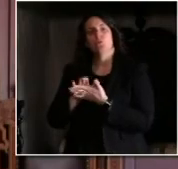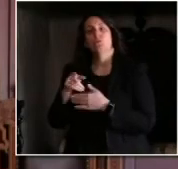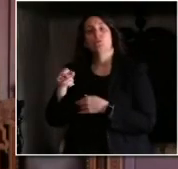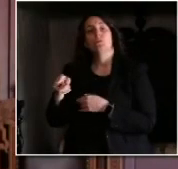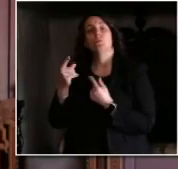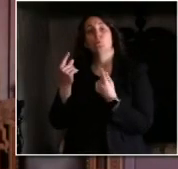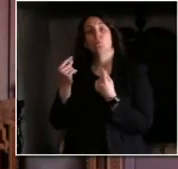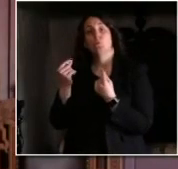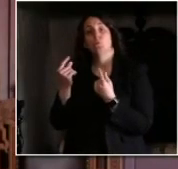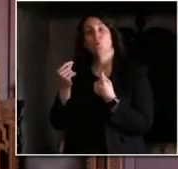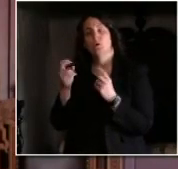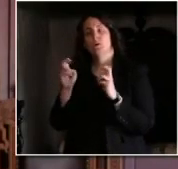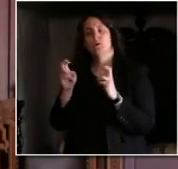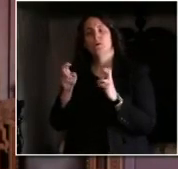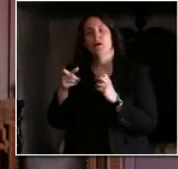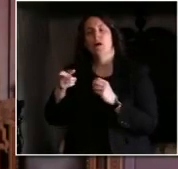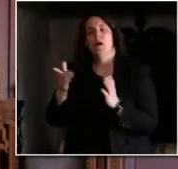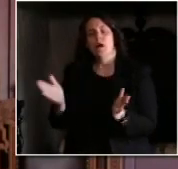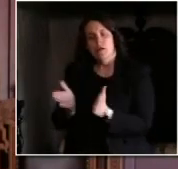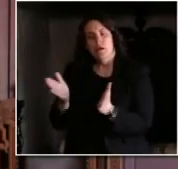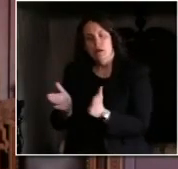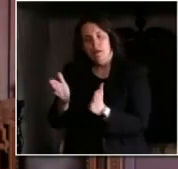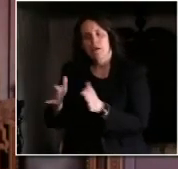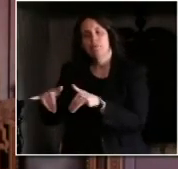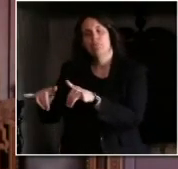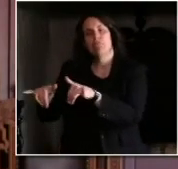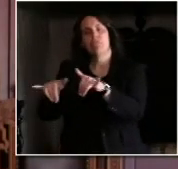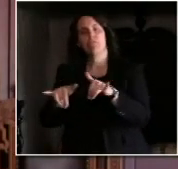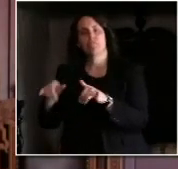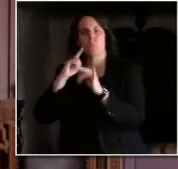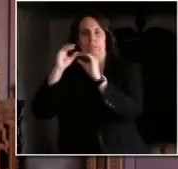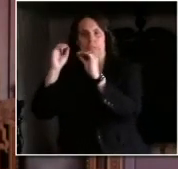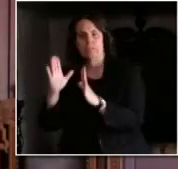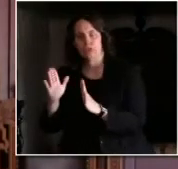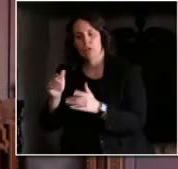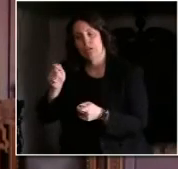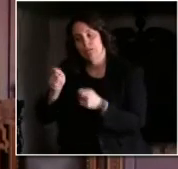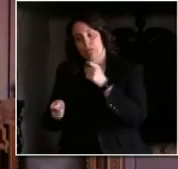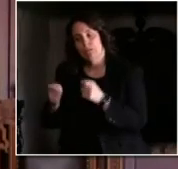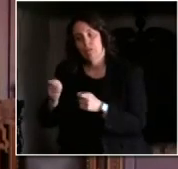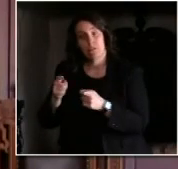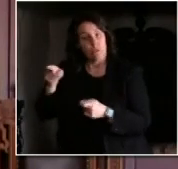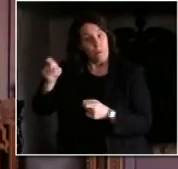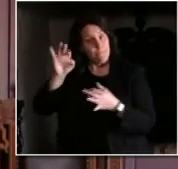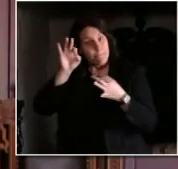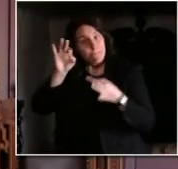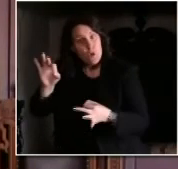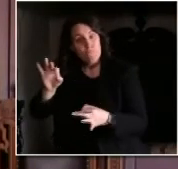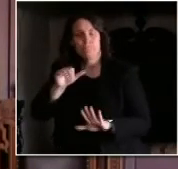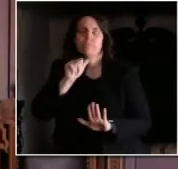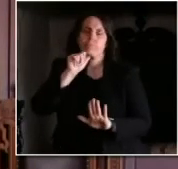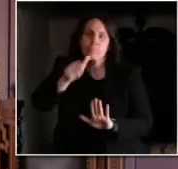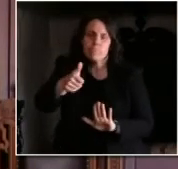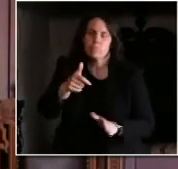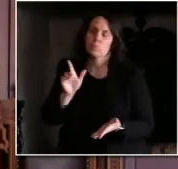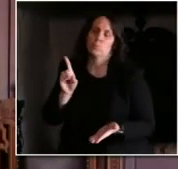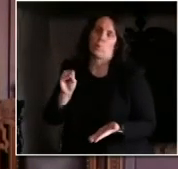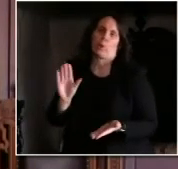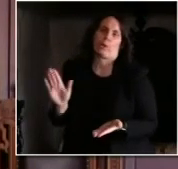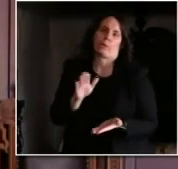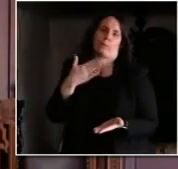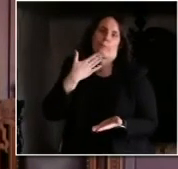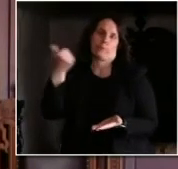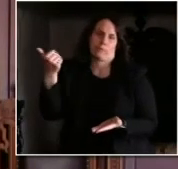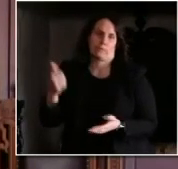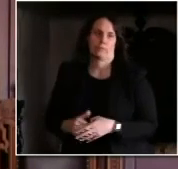can. I know it's not the ideal situation. And also, in the last piece of legislation that I signed